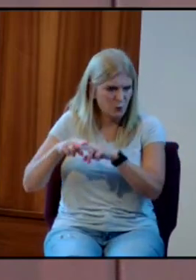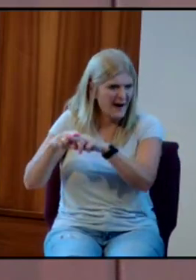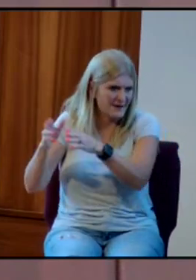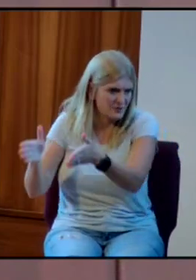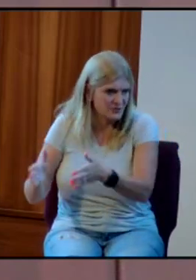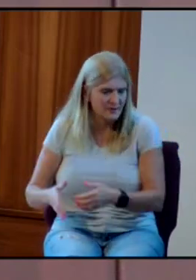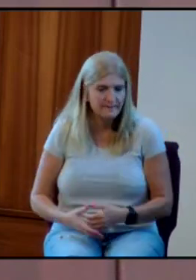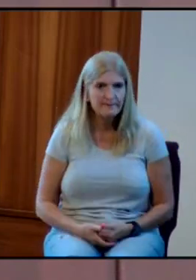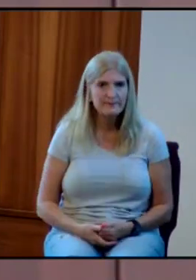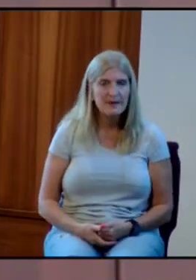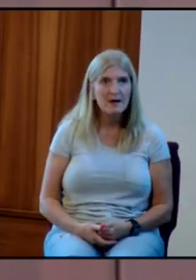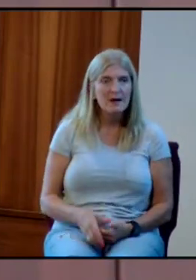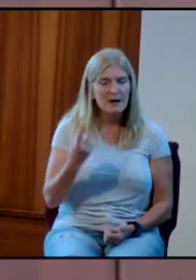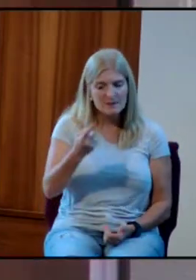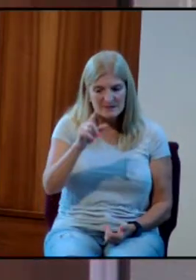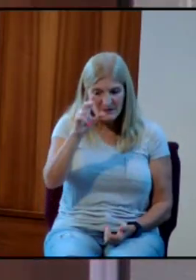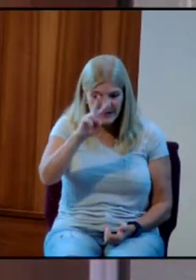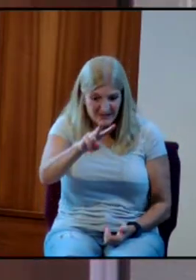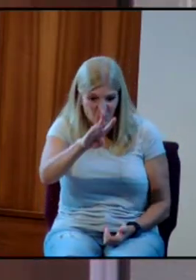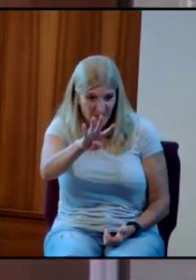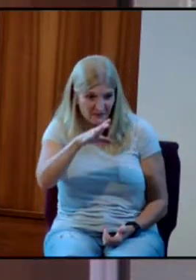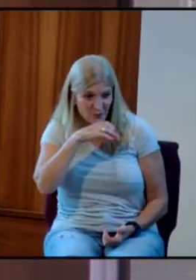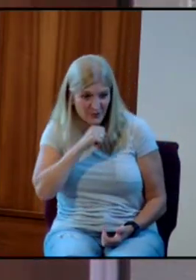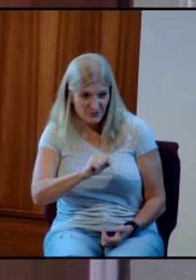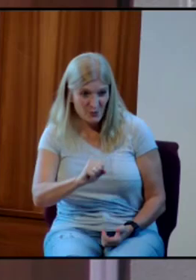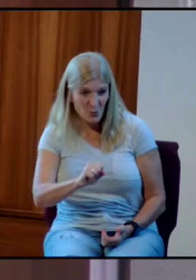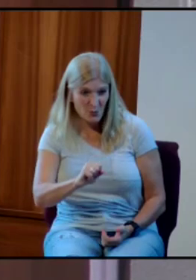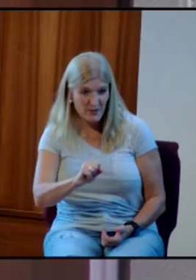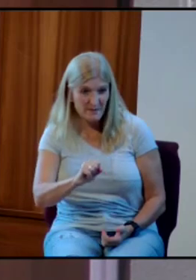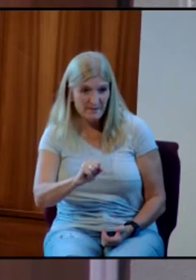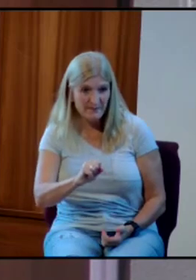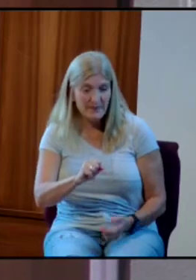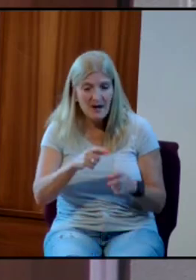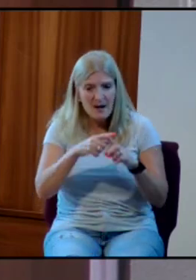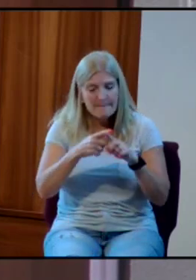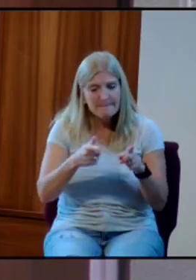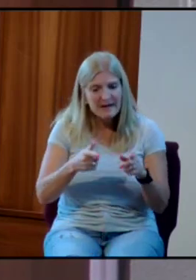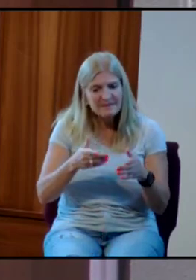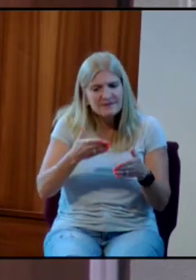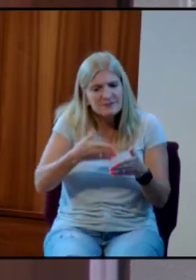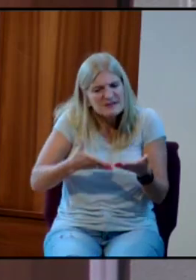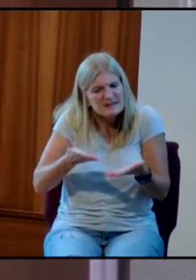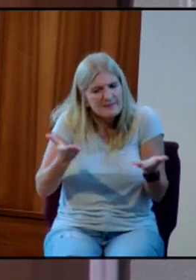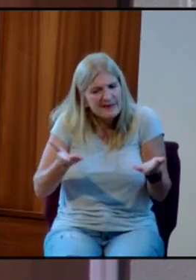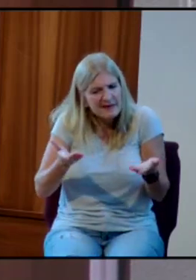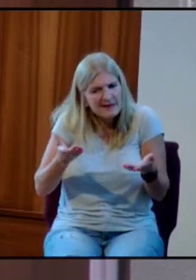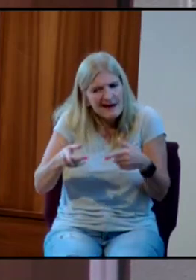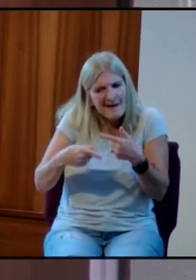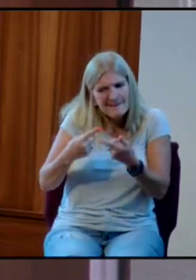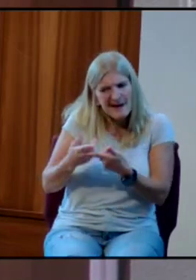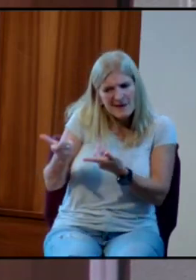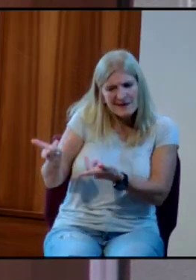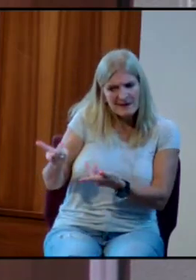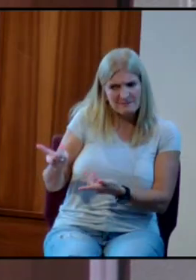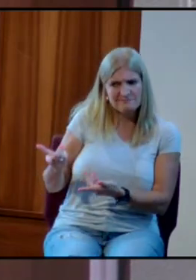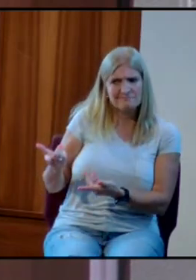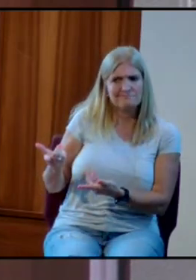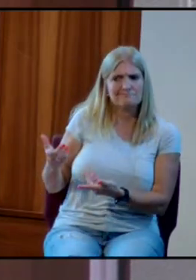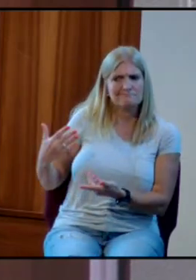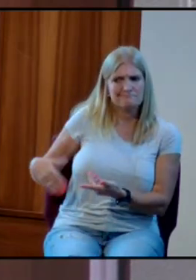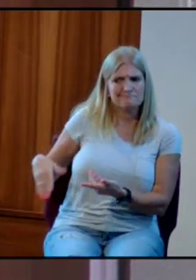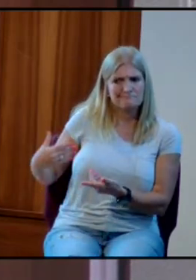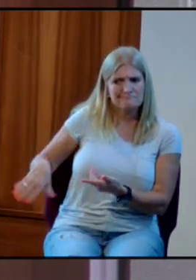He was only 24 years old, but there was something about the guy that was